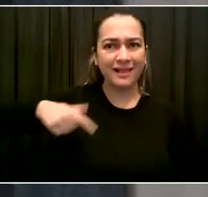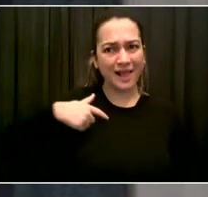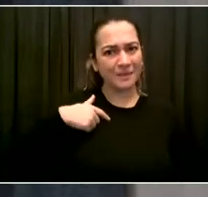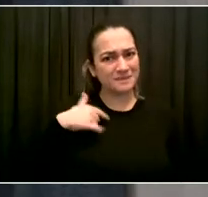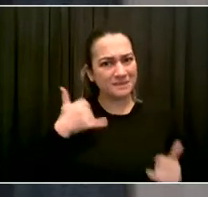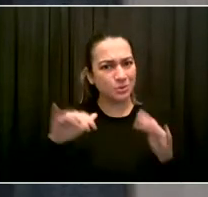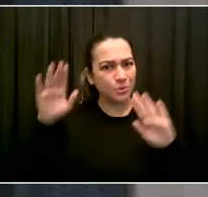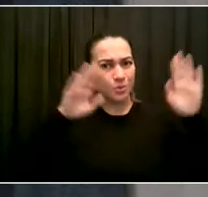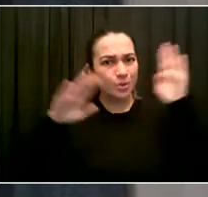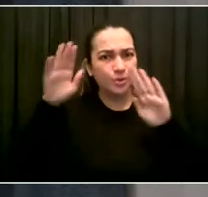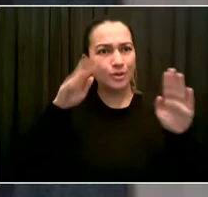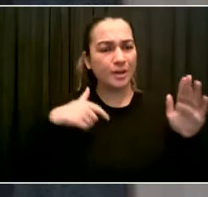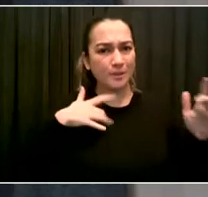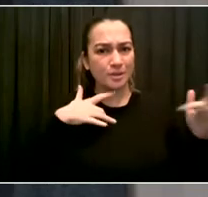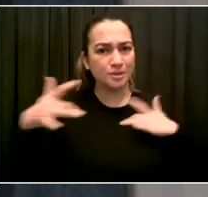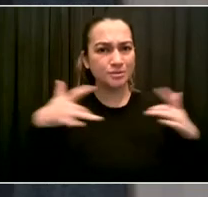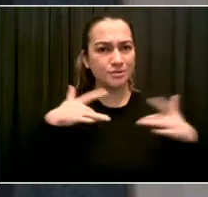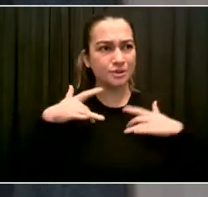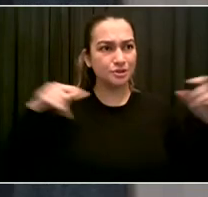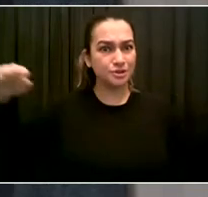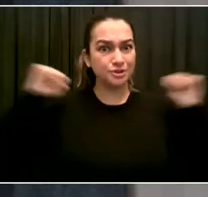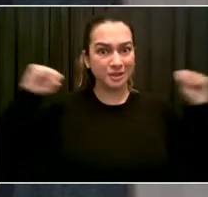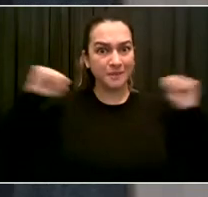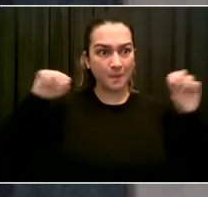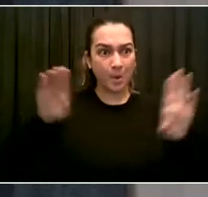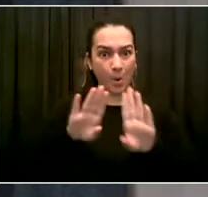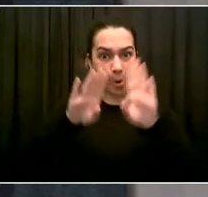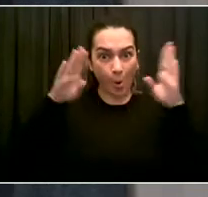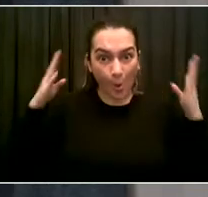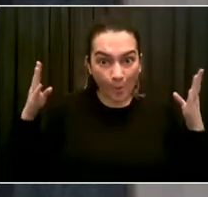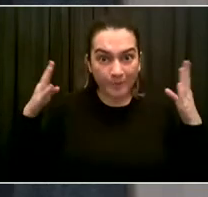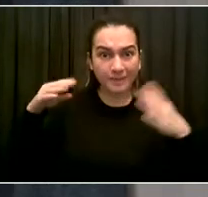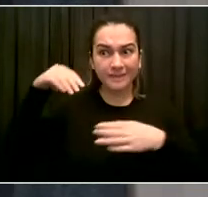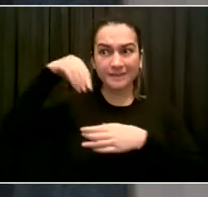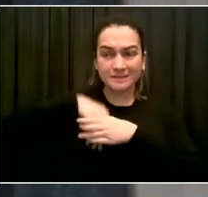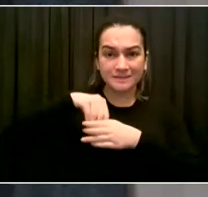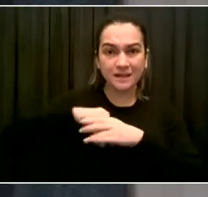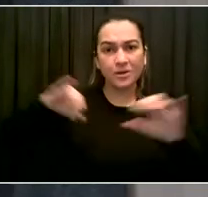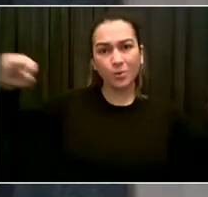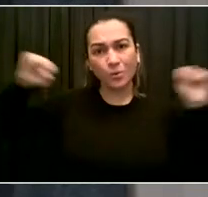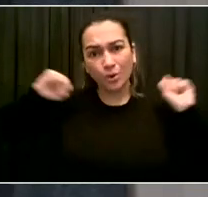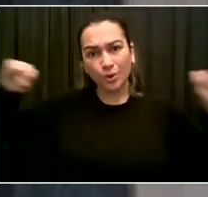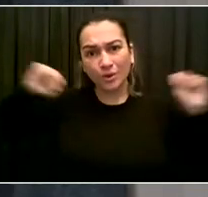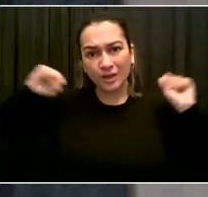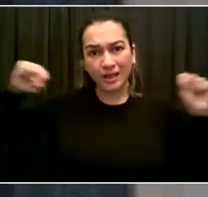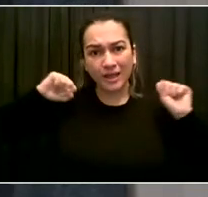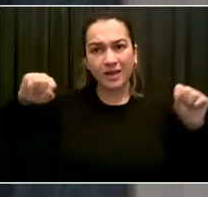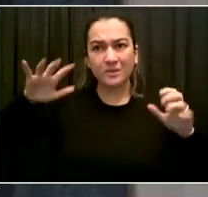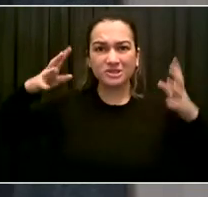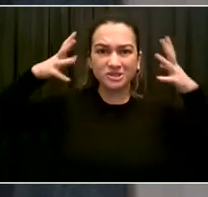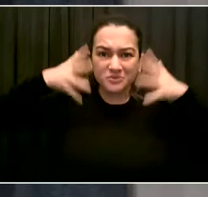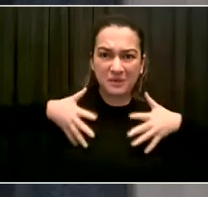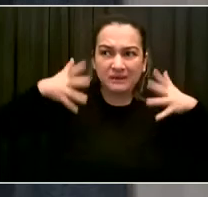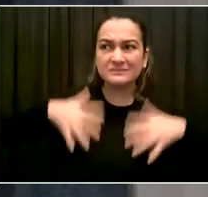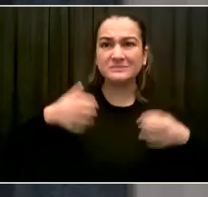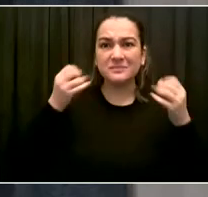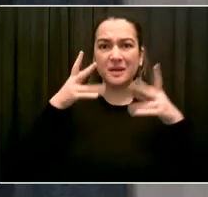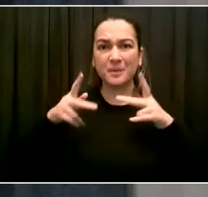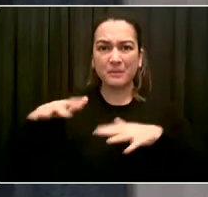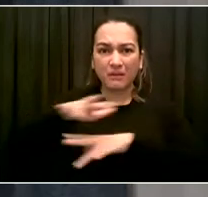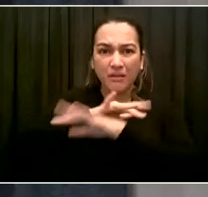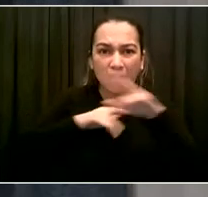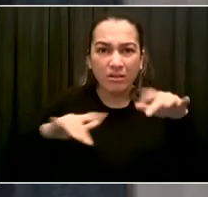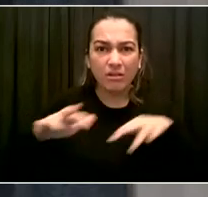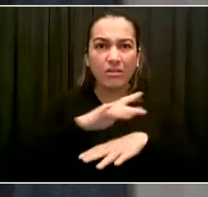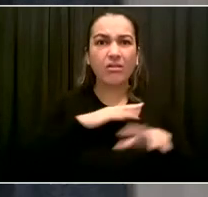not being able to easily and consistently wear masks that don't get wet. And for all of those reasons, you know,